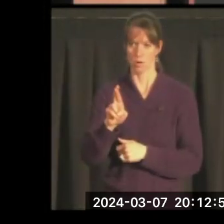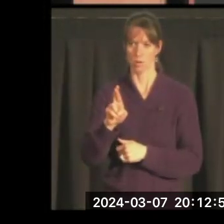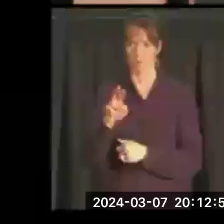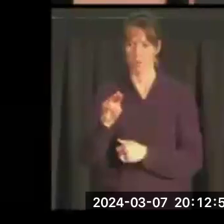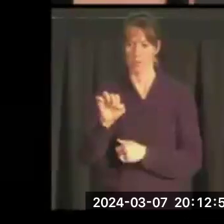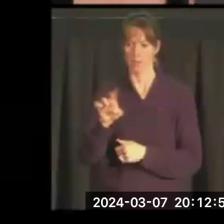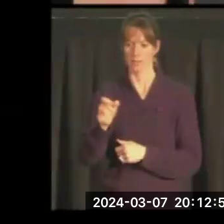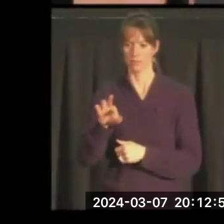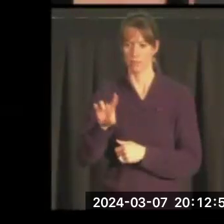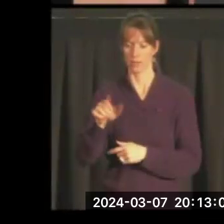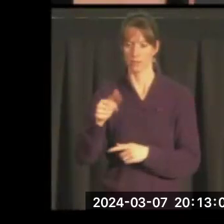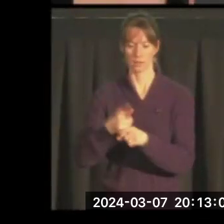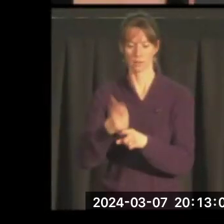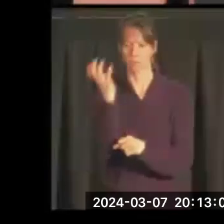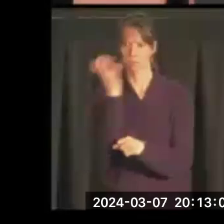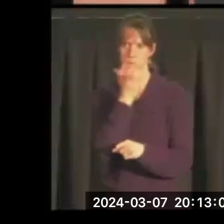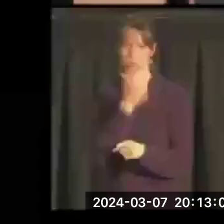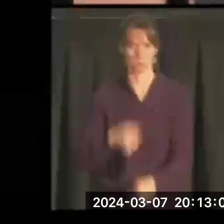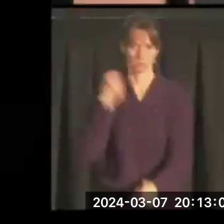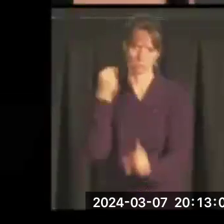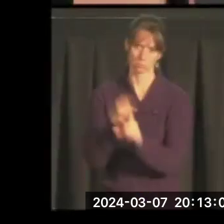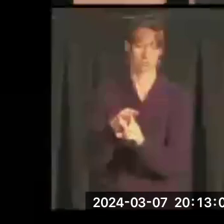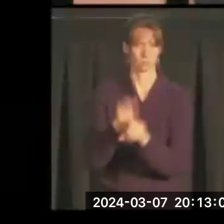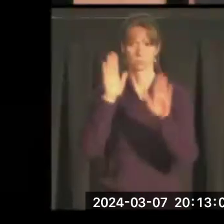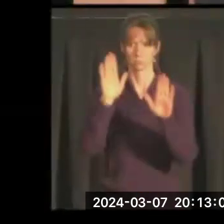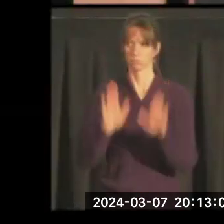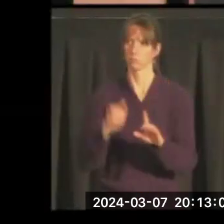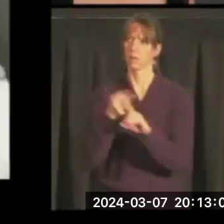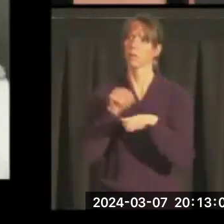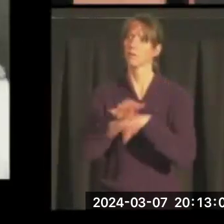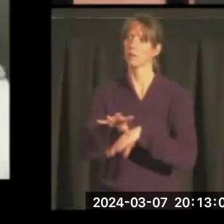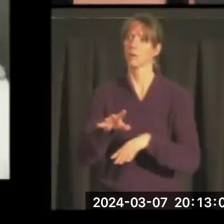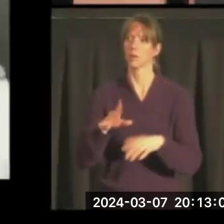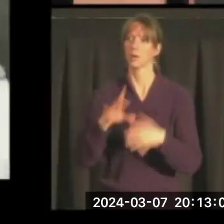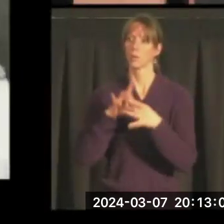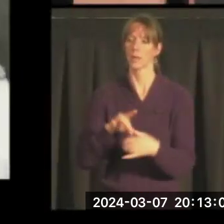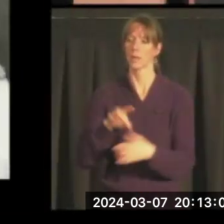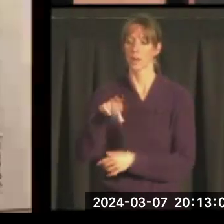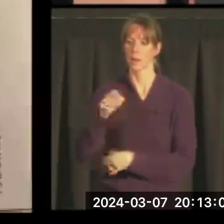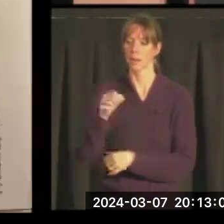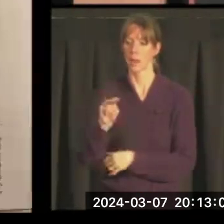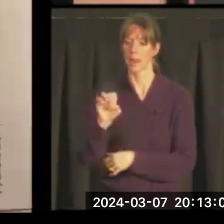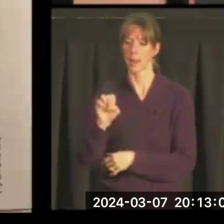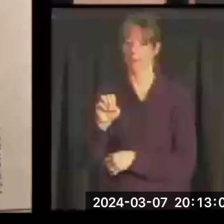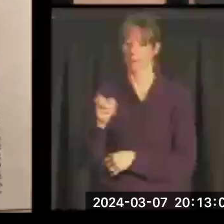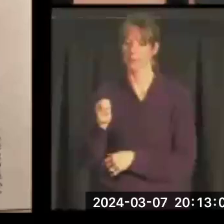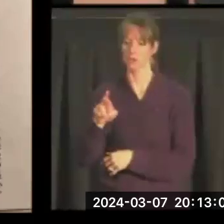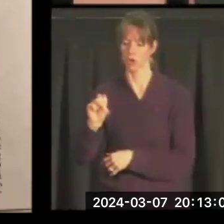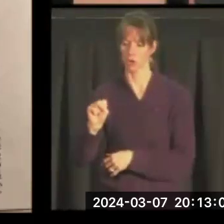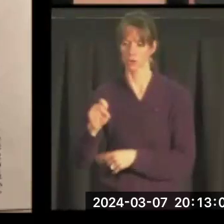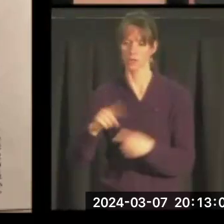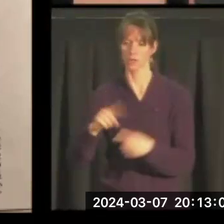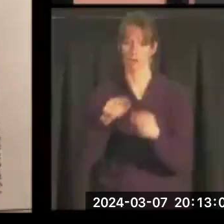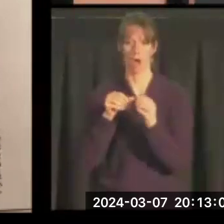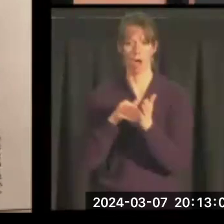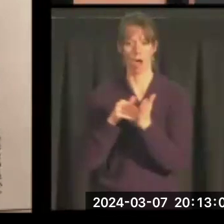Mansfield made a tremendous impact dealing with prime ministers. He was frequently in the